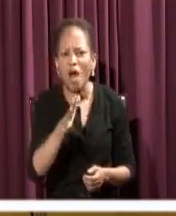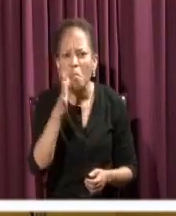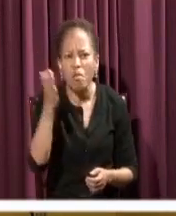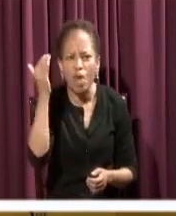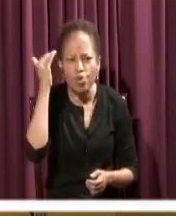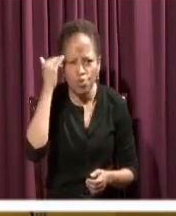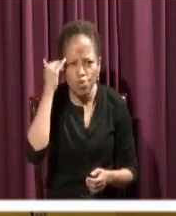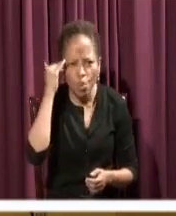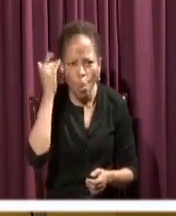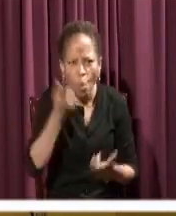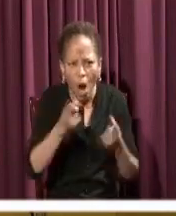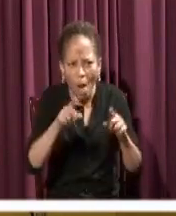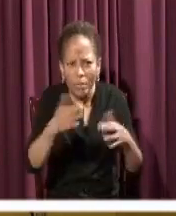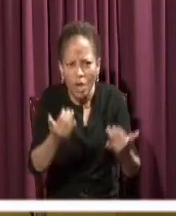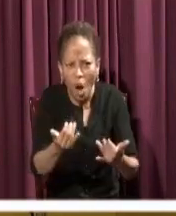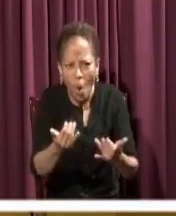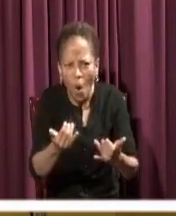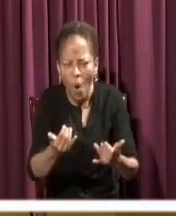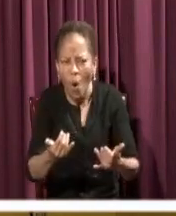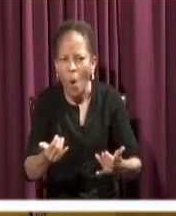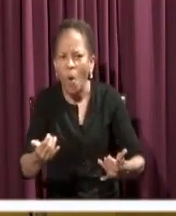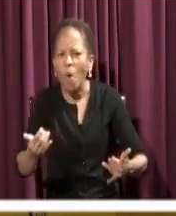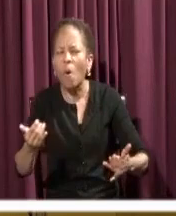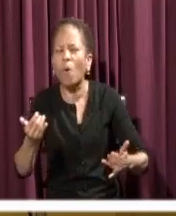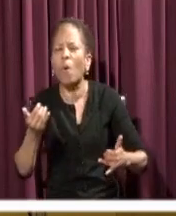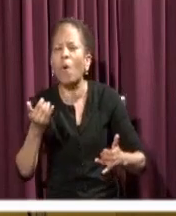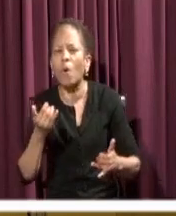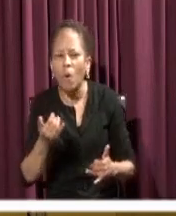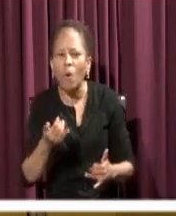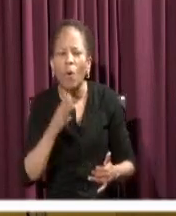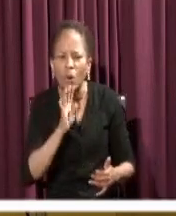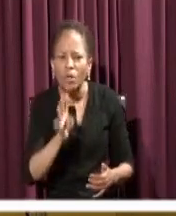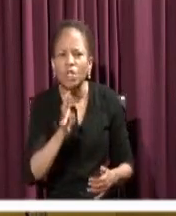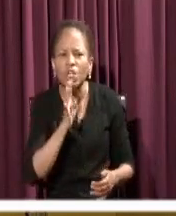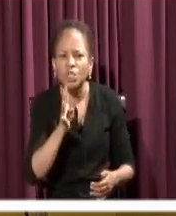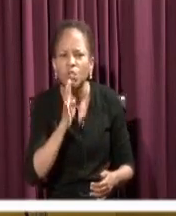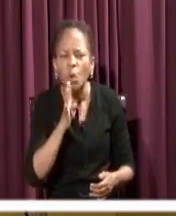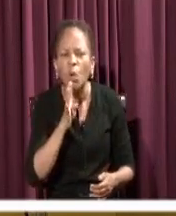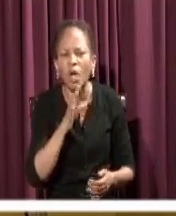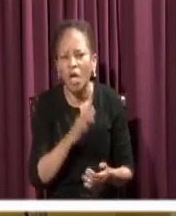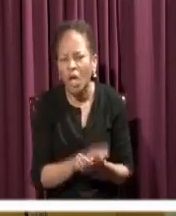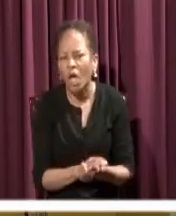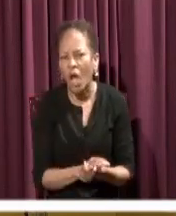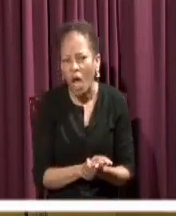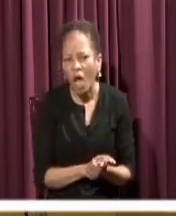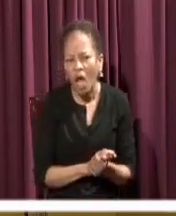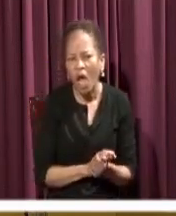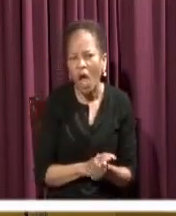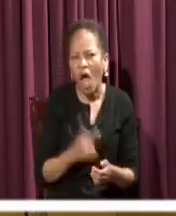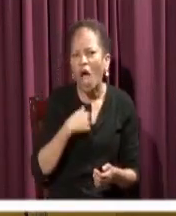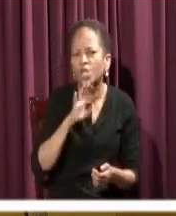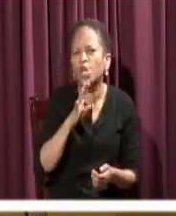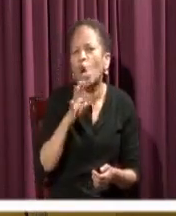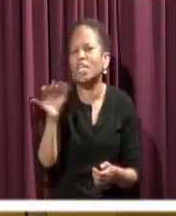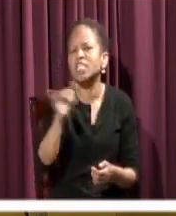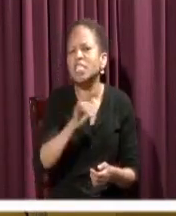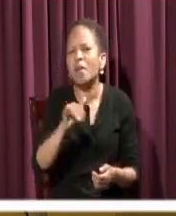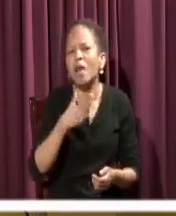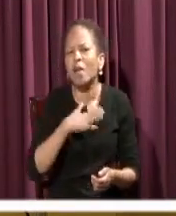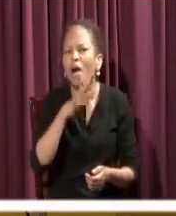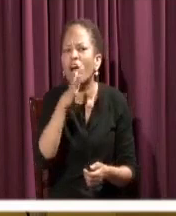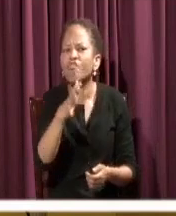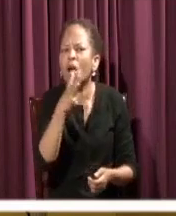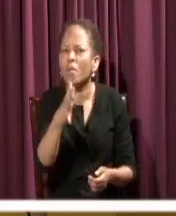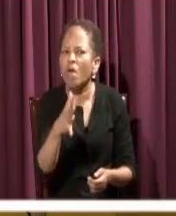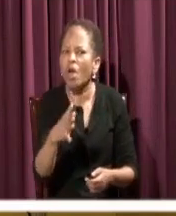these things that were going to take place today. You know the gale winds in the domestic church that you are facing. And I want to say, do not be